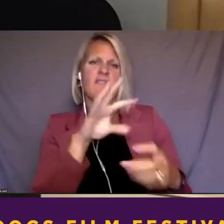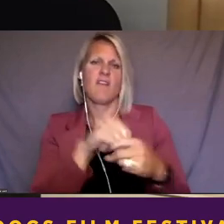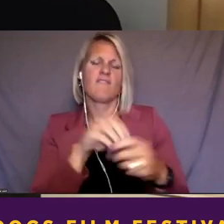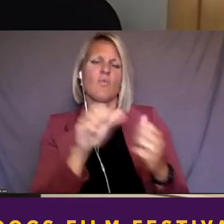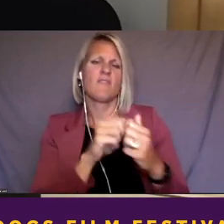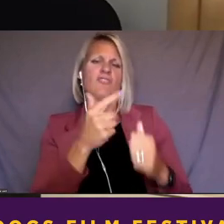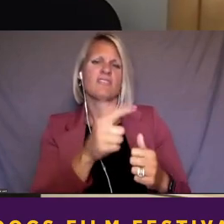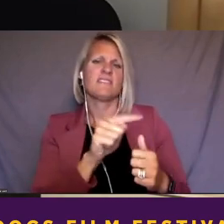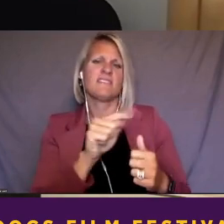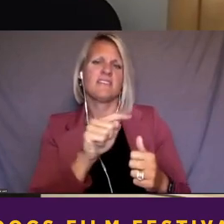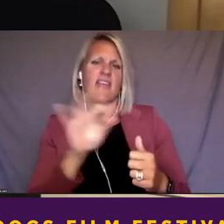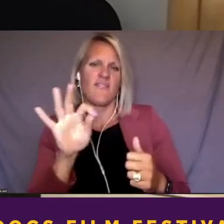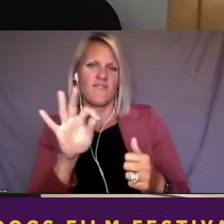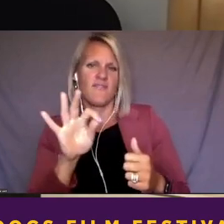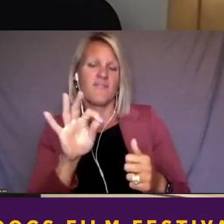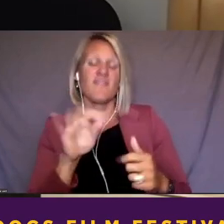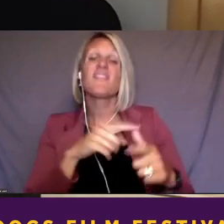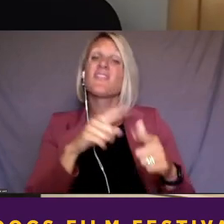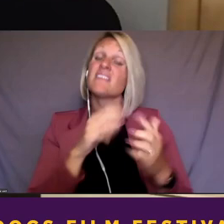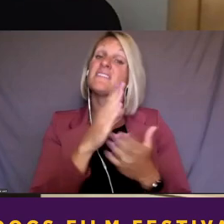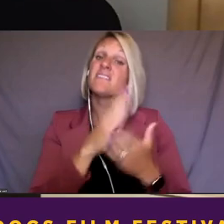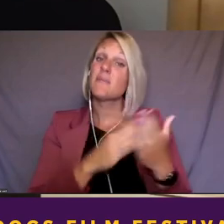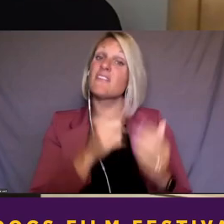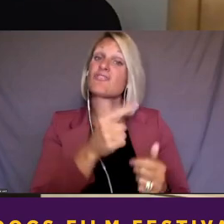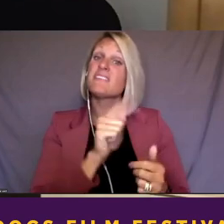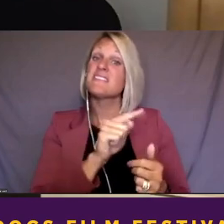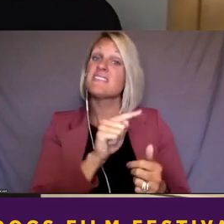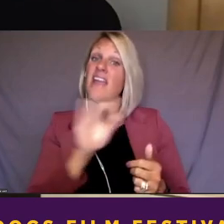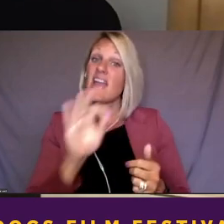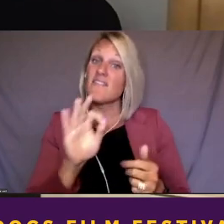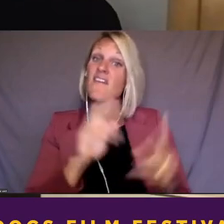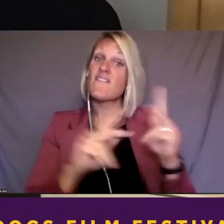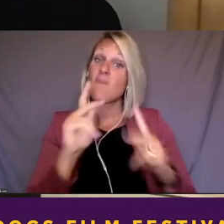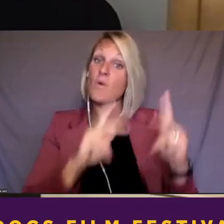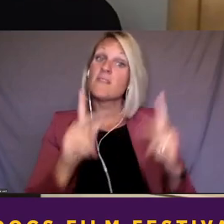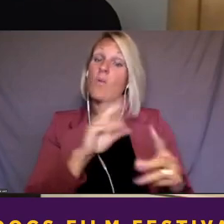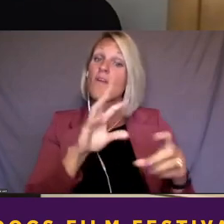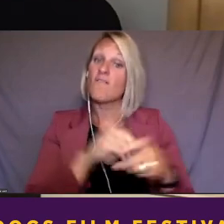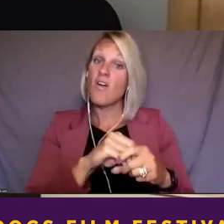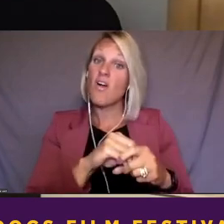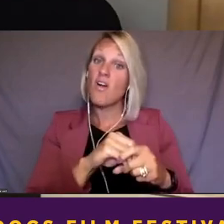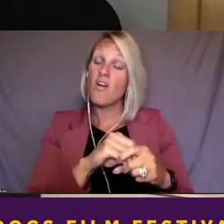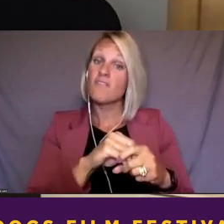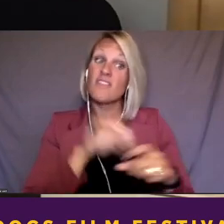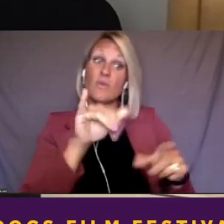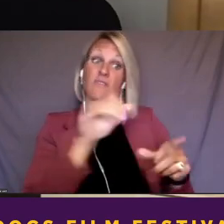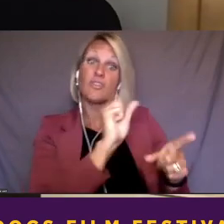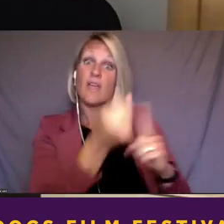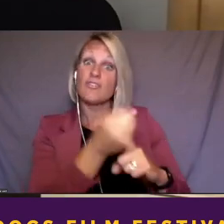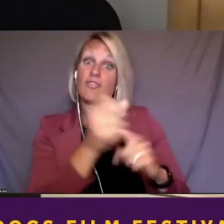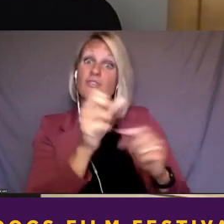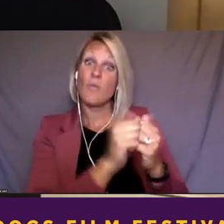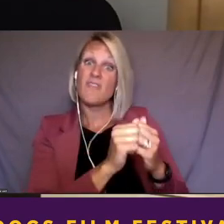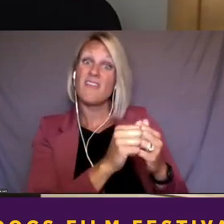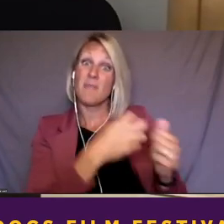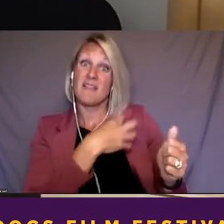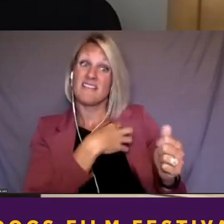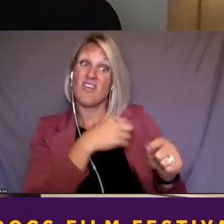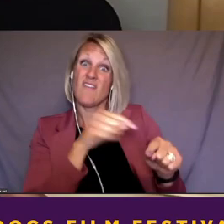And then some of the GTTF folks who were involved in those incidents with Suter may be their family members, um,